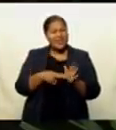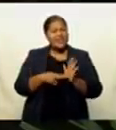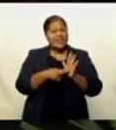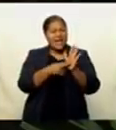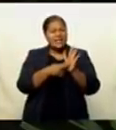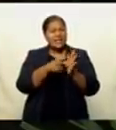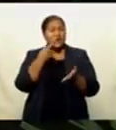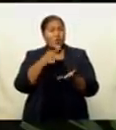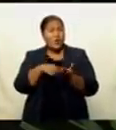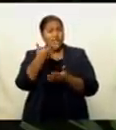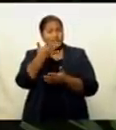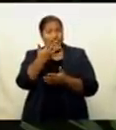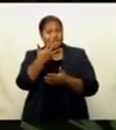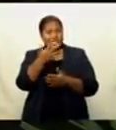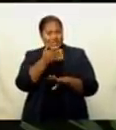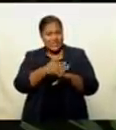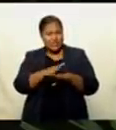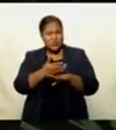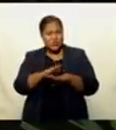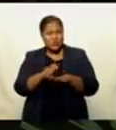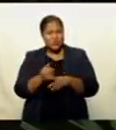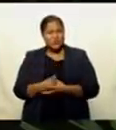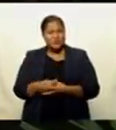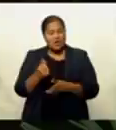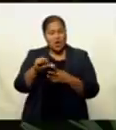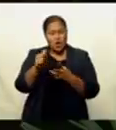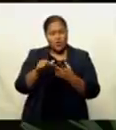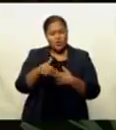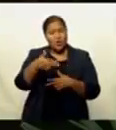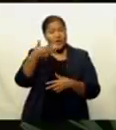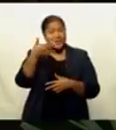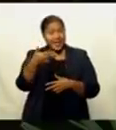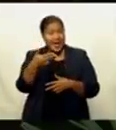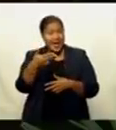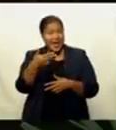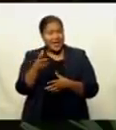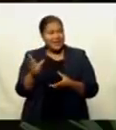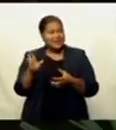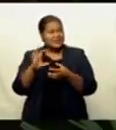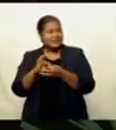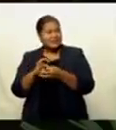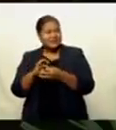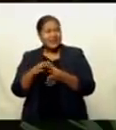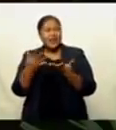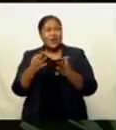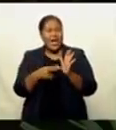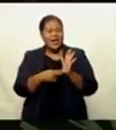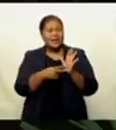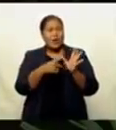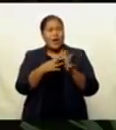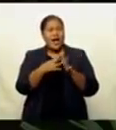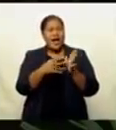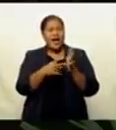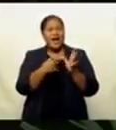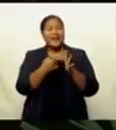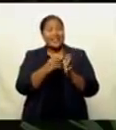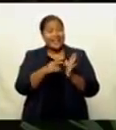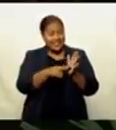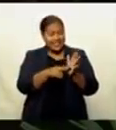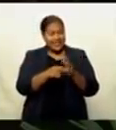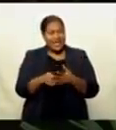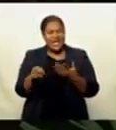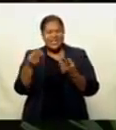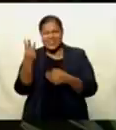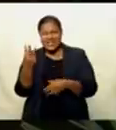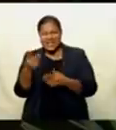15 new cases. There have also been nine new cases linked to the Nawakanandi cluster, while there are three cases